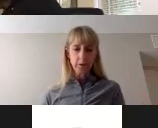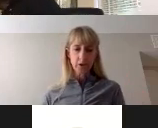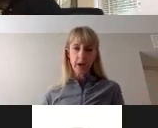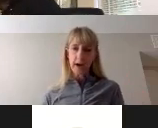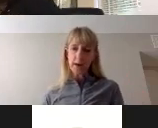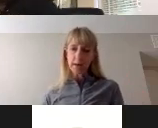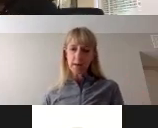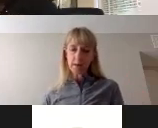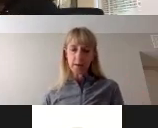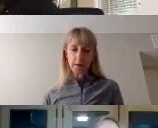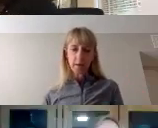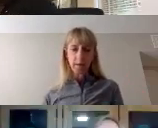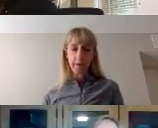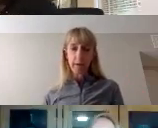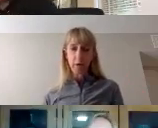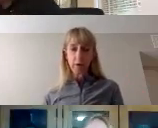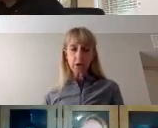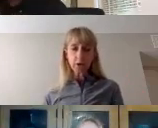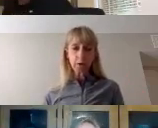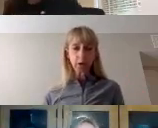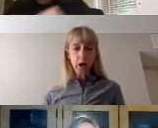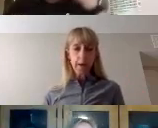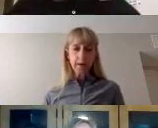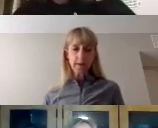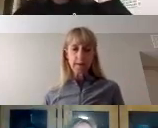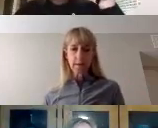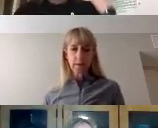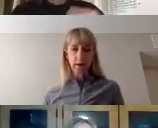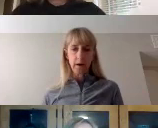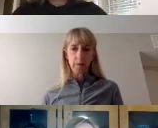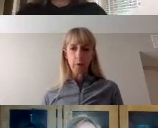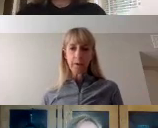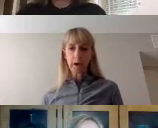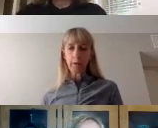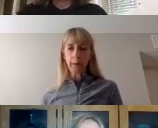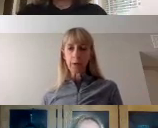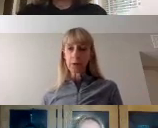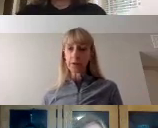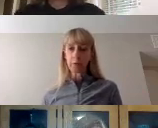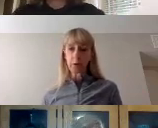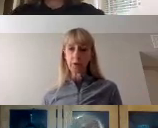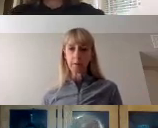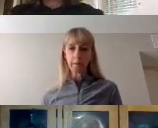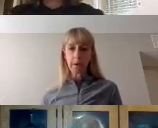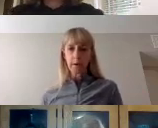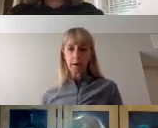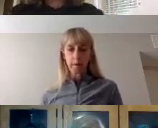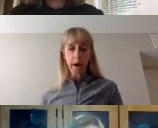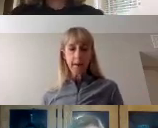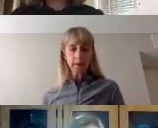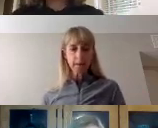to use the chat if you have a question or a comment there will be a couple opportunities for some